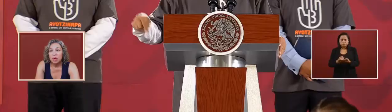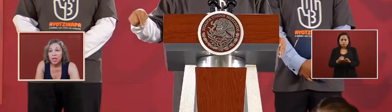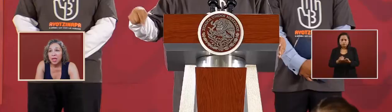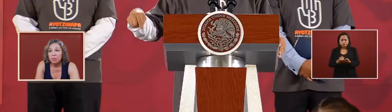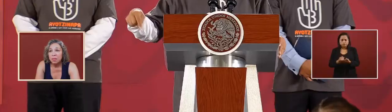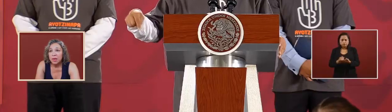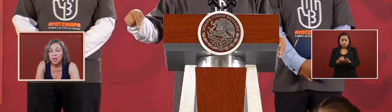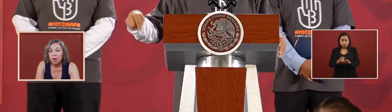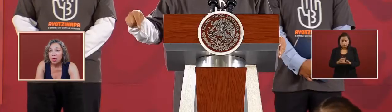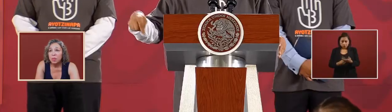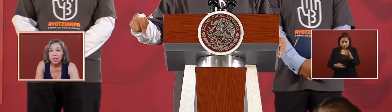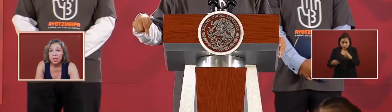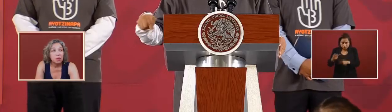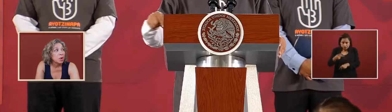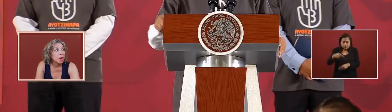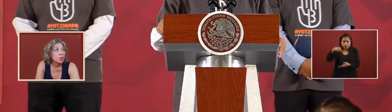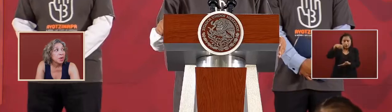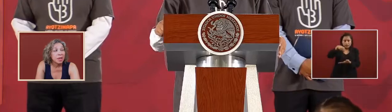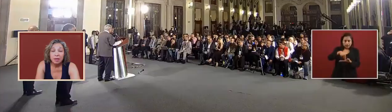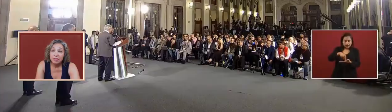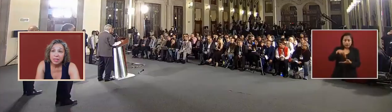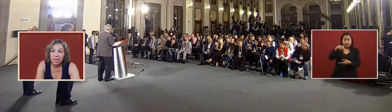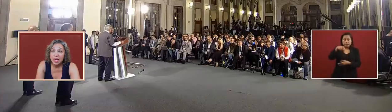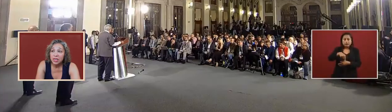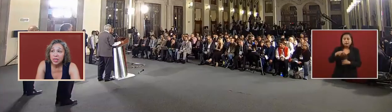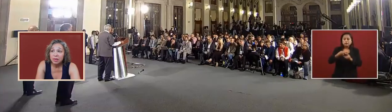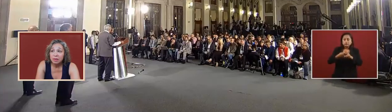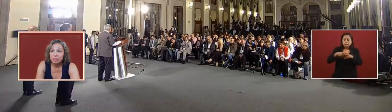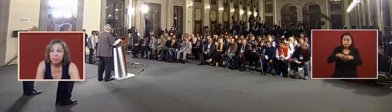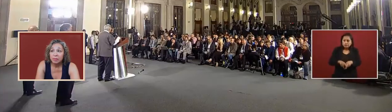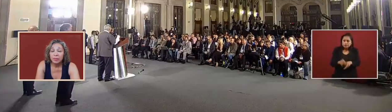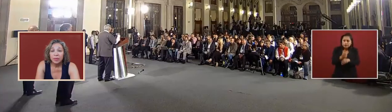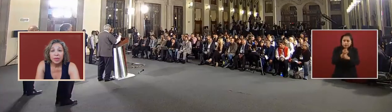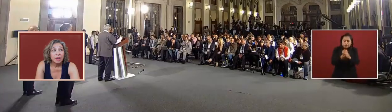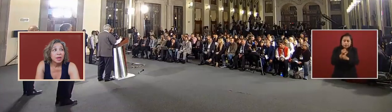would he be opening reopening the investigation